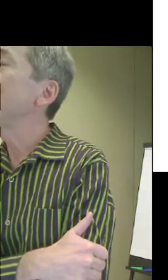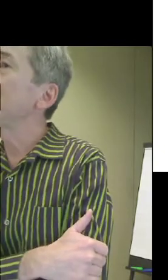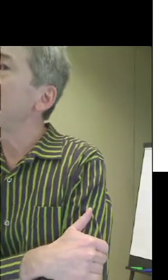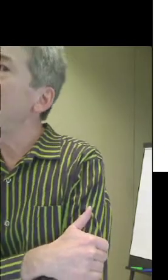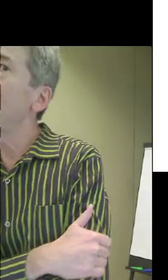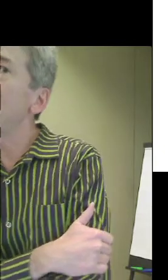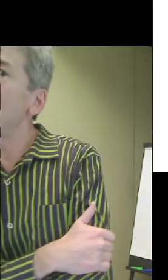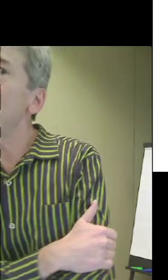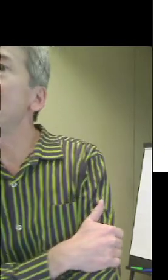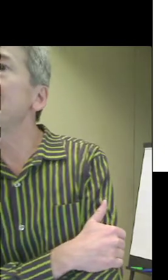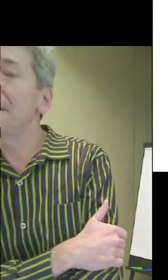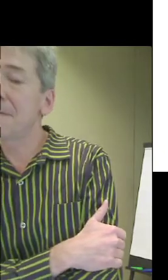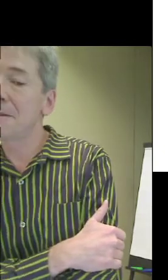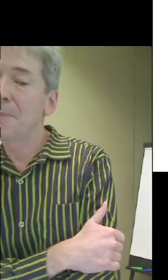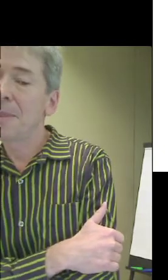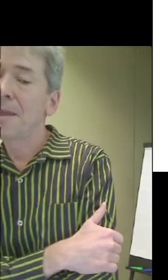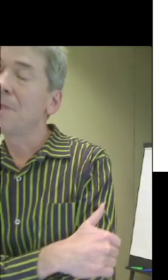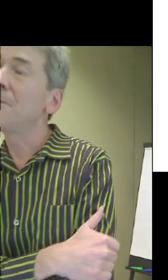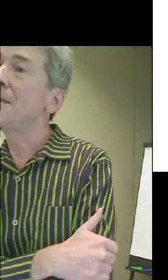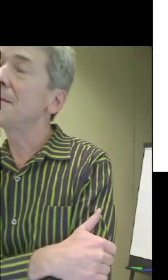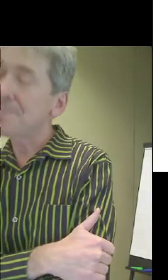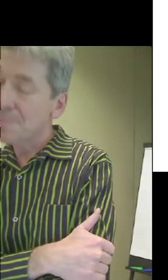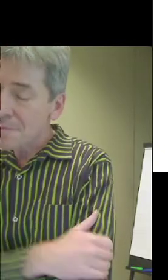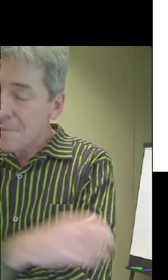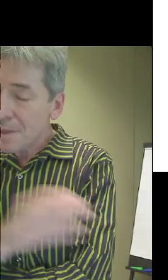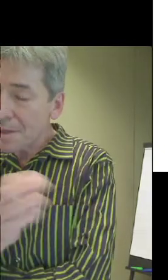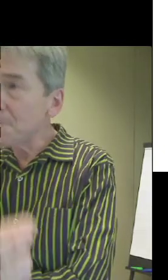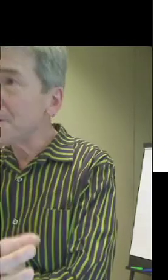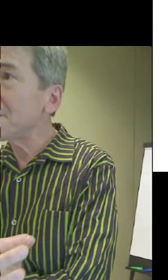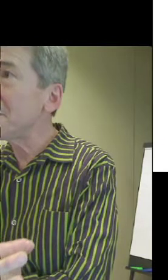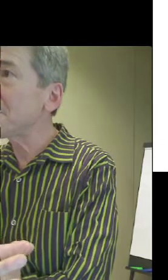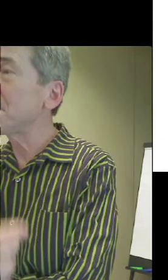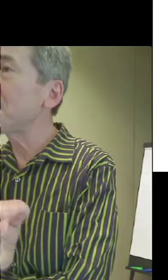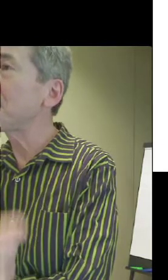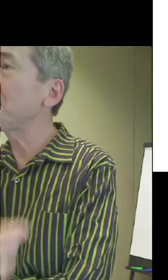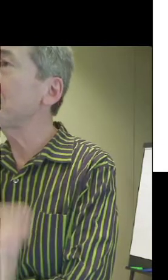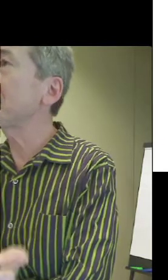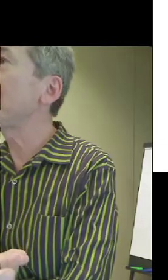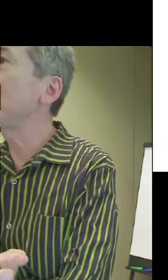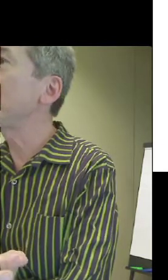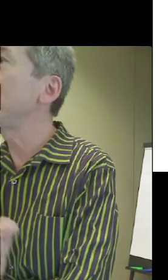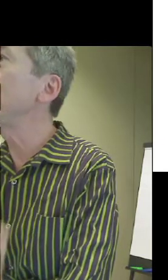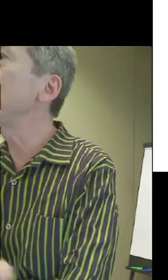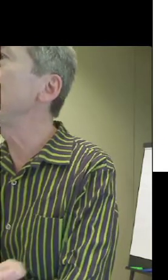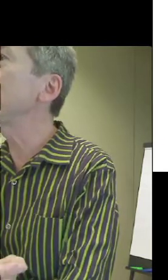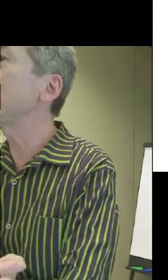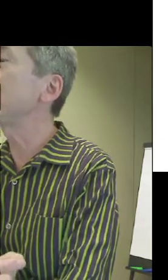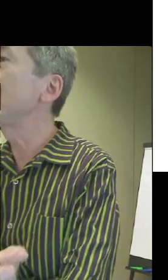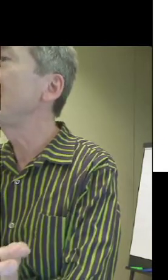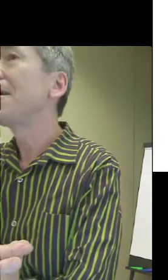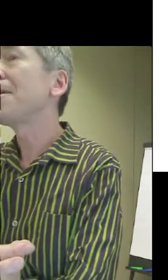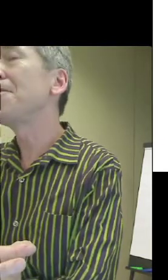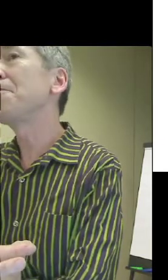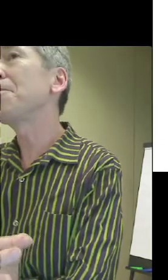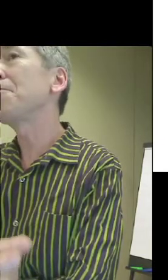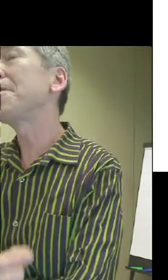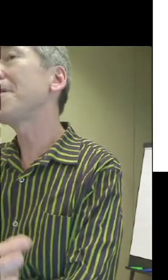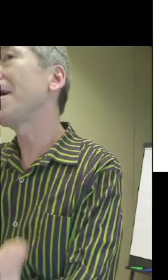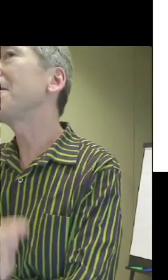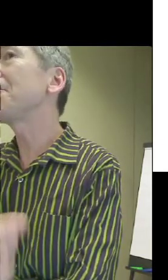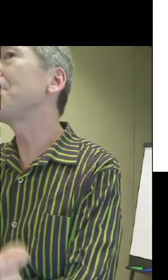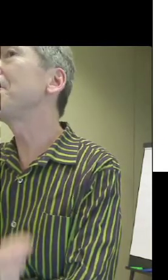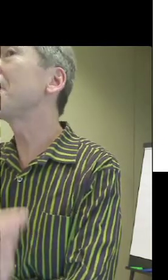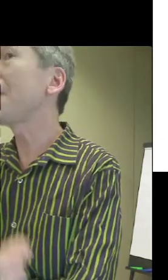heritage gel very well together with the recognition for the first time in human history of